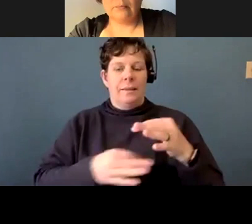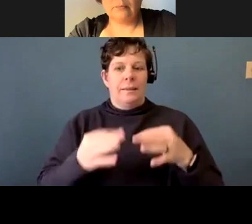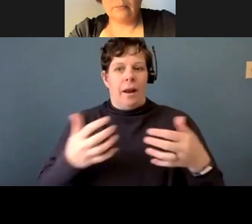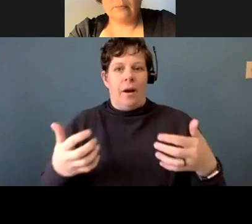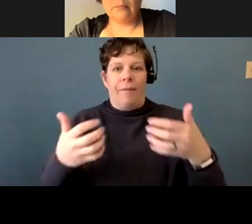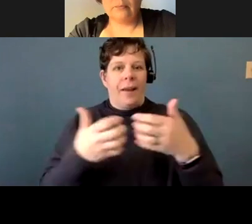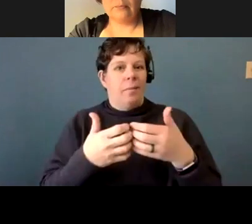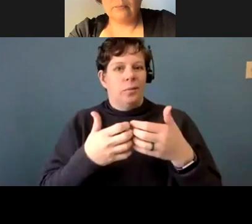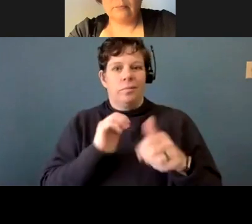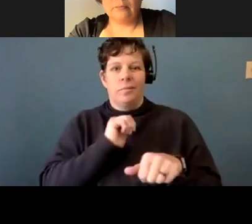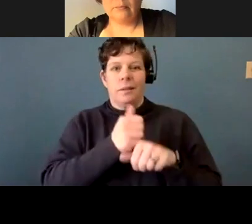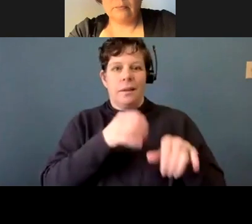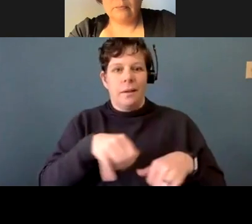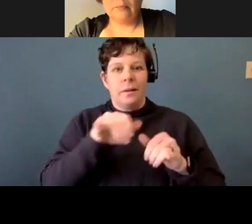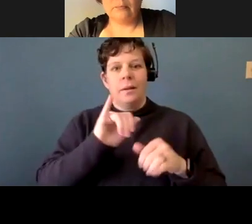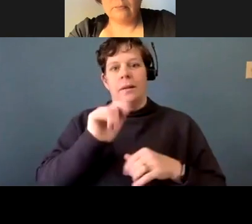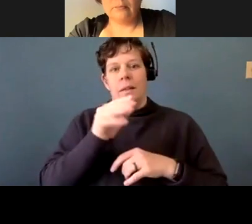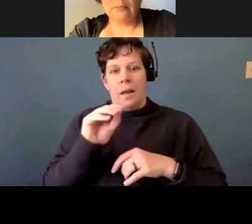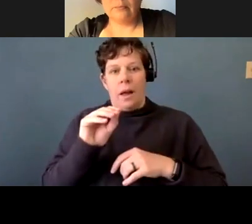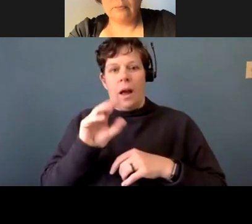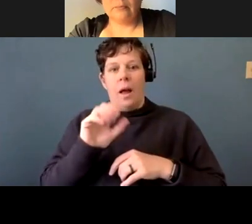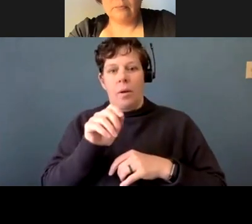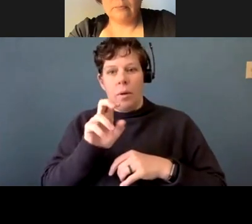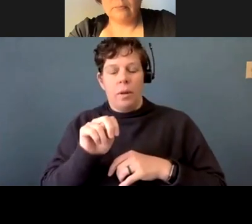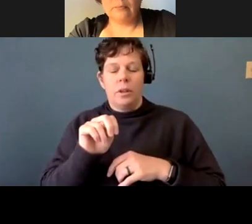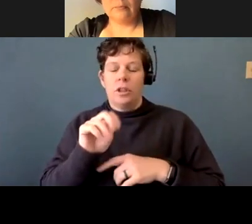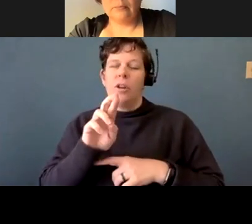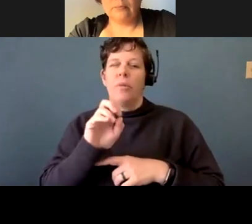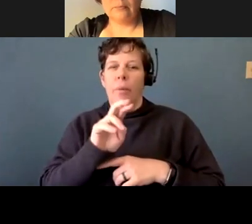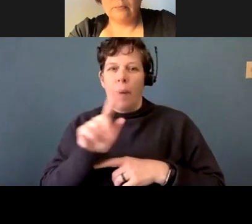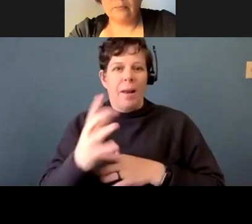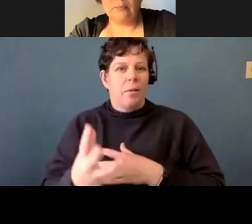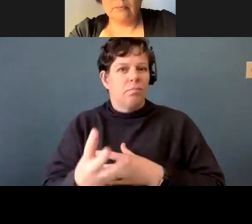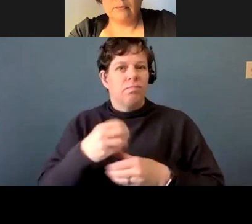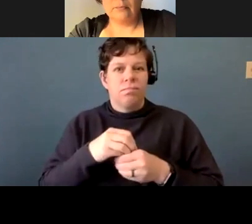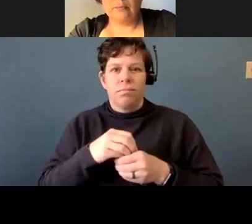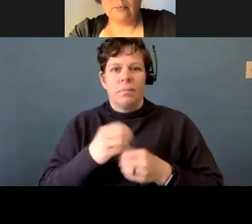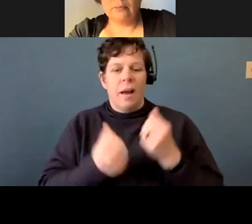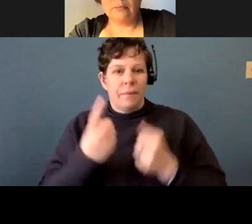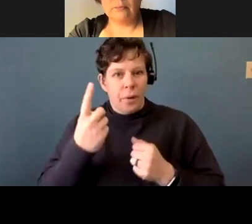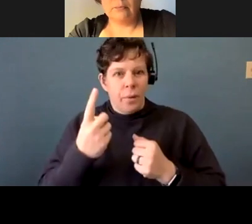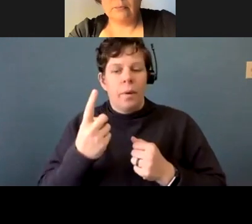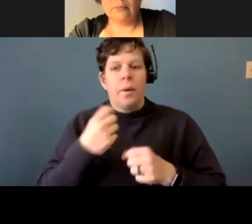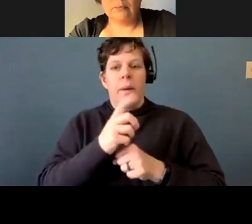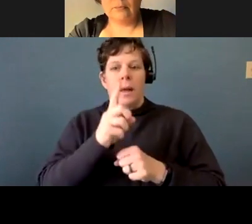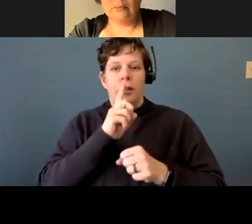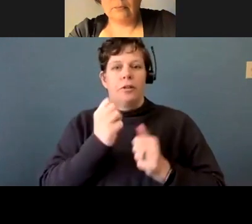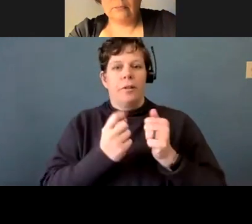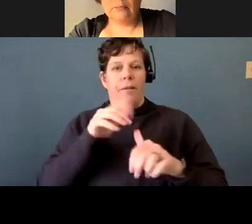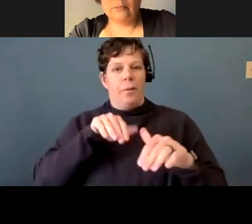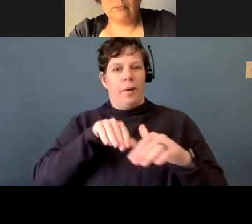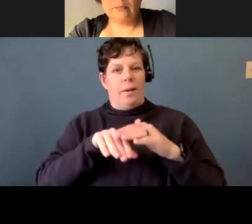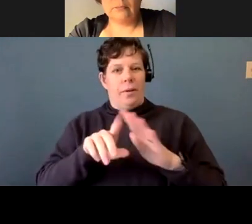Uh, the Idaho coalition stands on radical inclusivity. So that means that we, we ensure that everybody has access from the